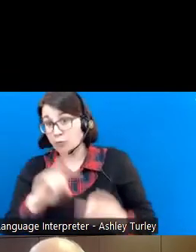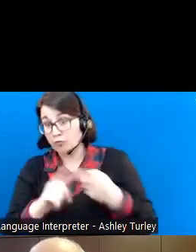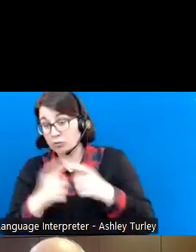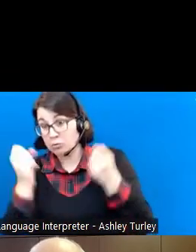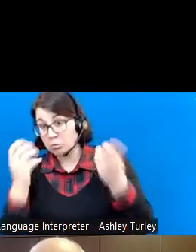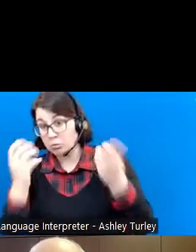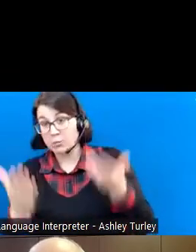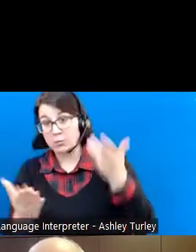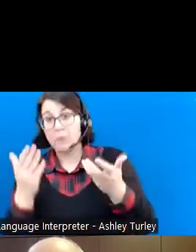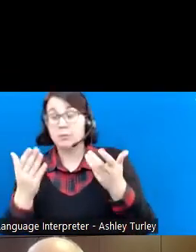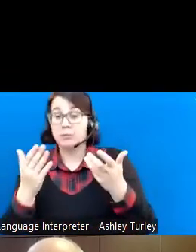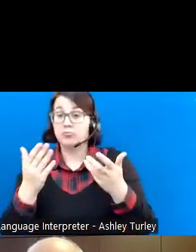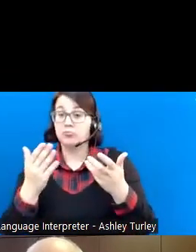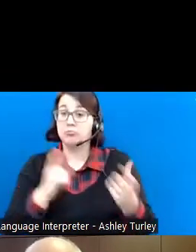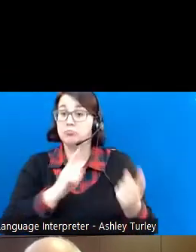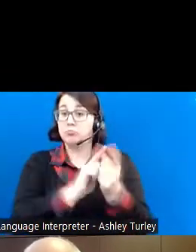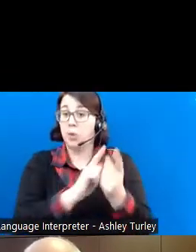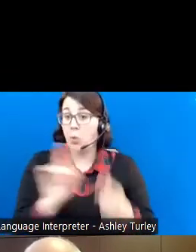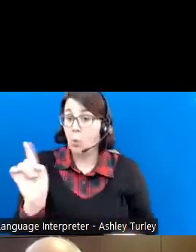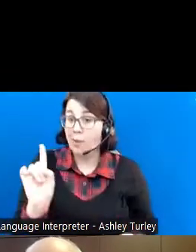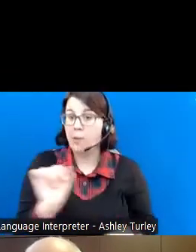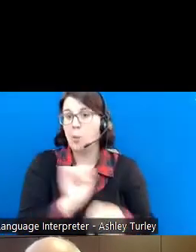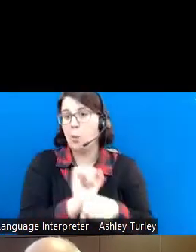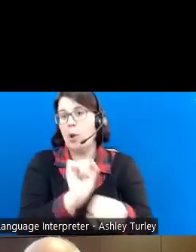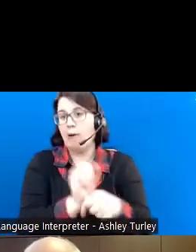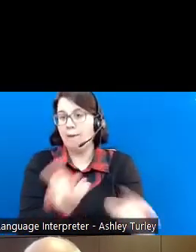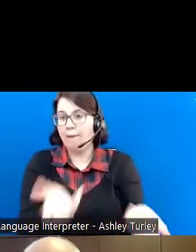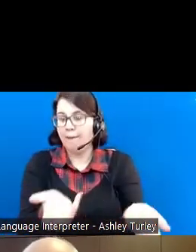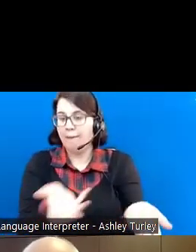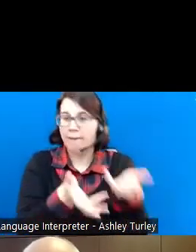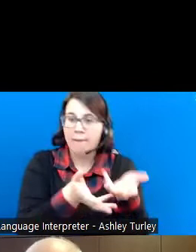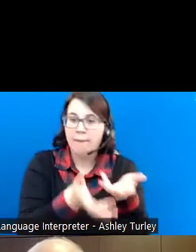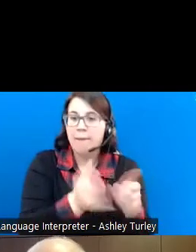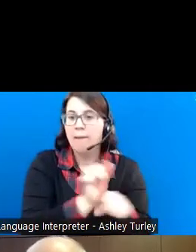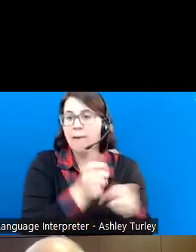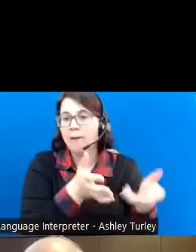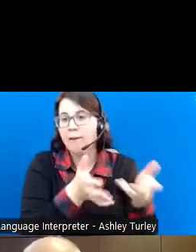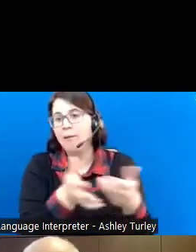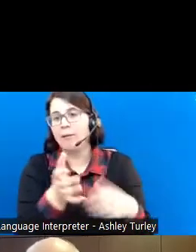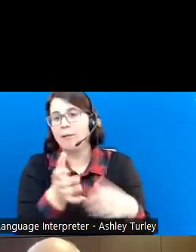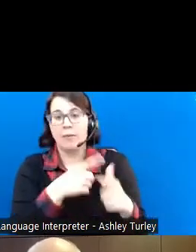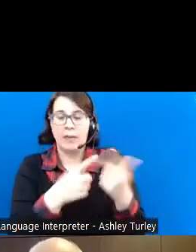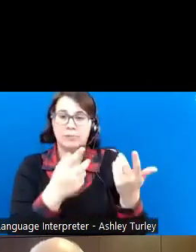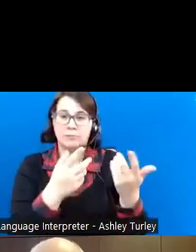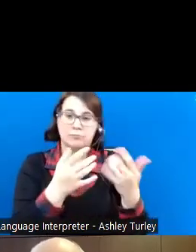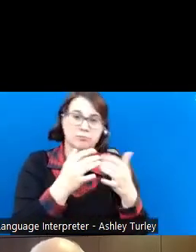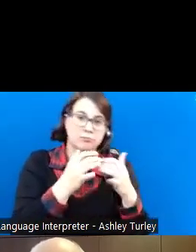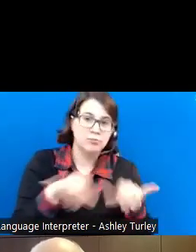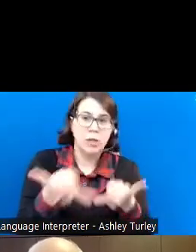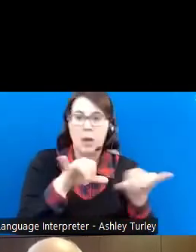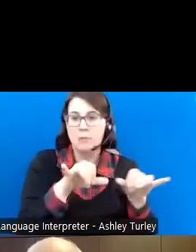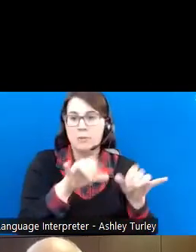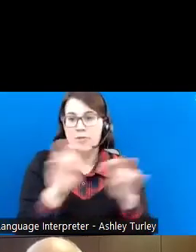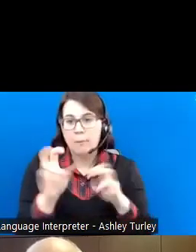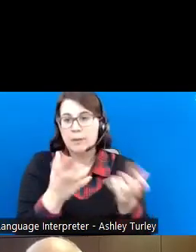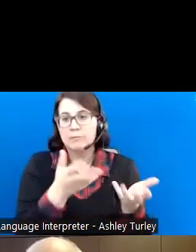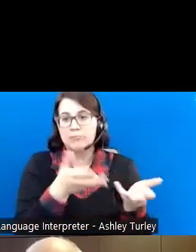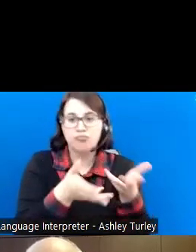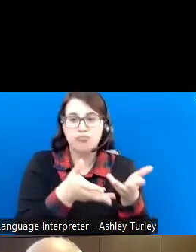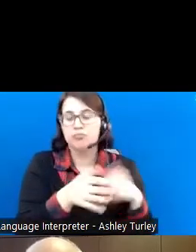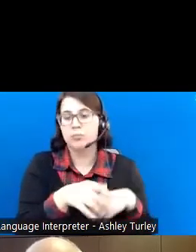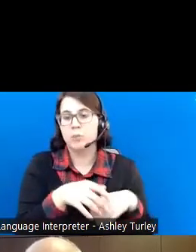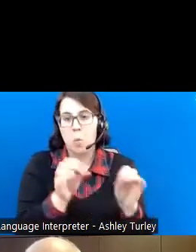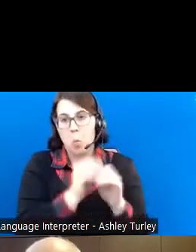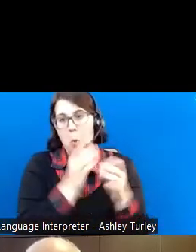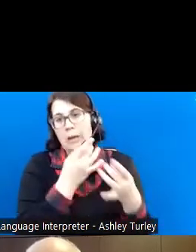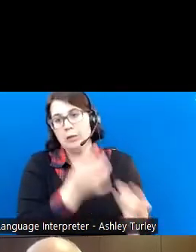cultivated at the work site and people you know and things you have. And then you have things in common talk about it's much more interesting and